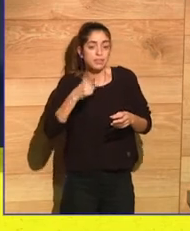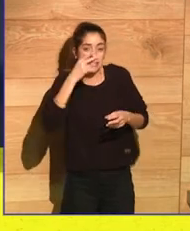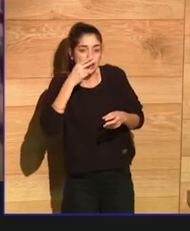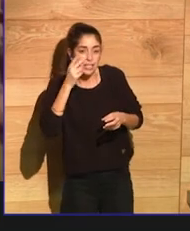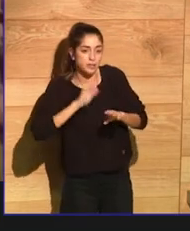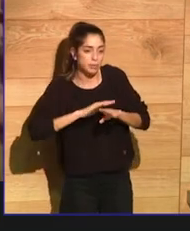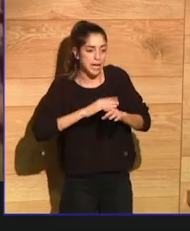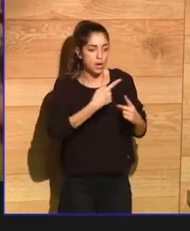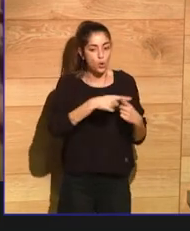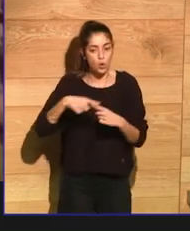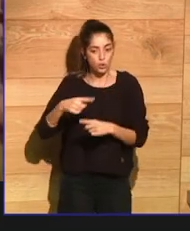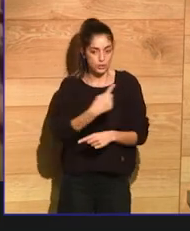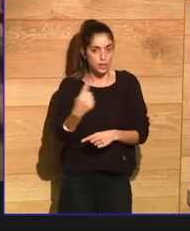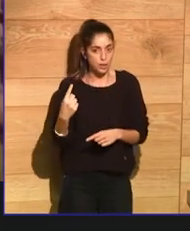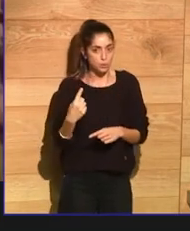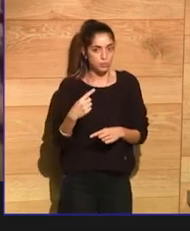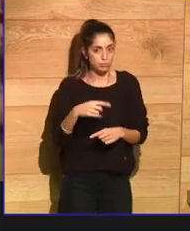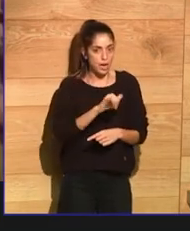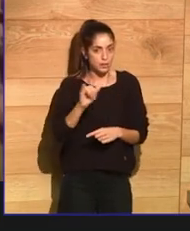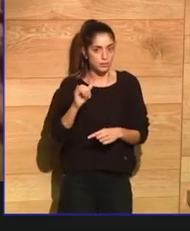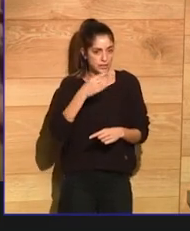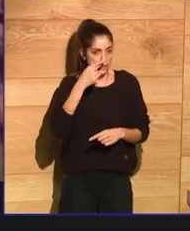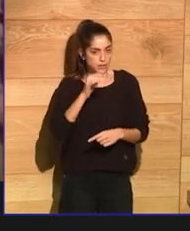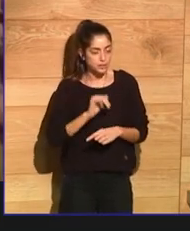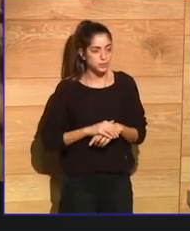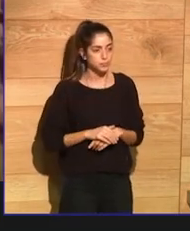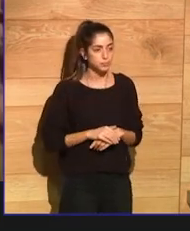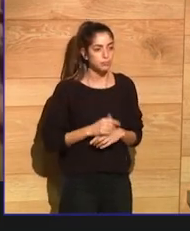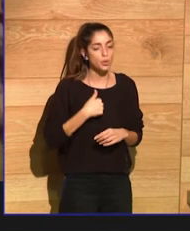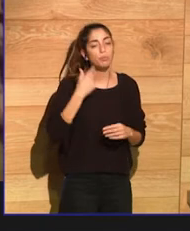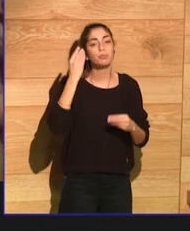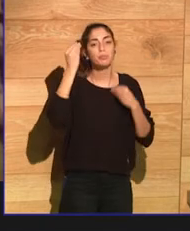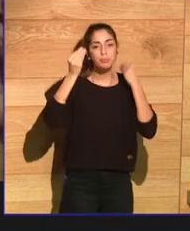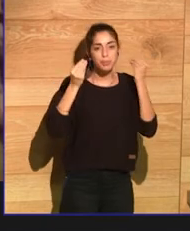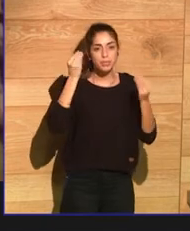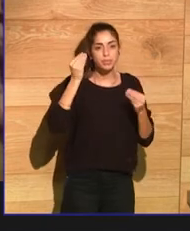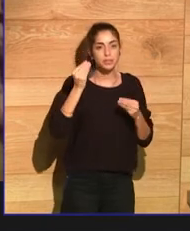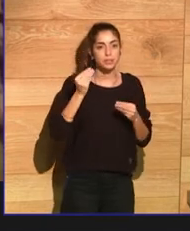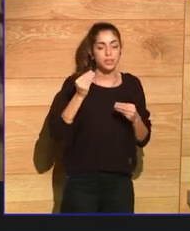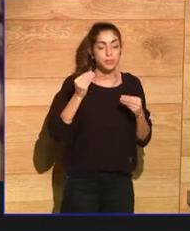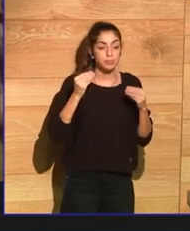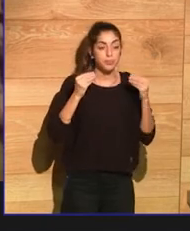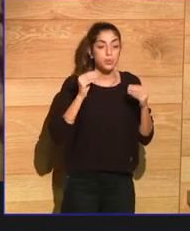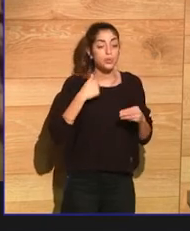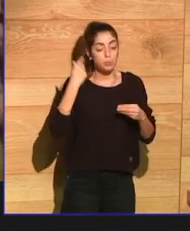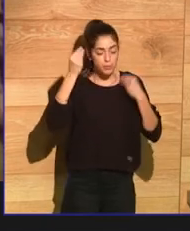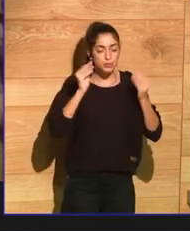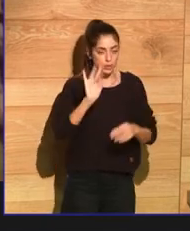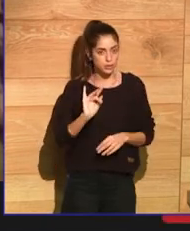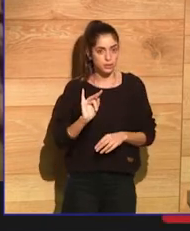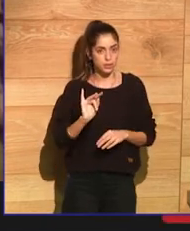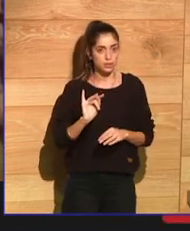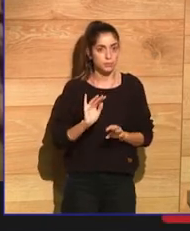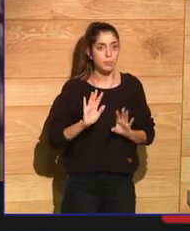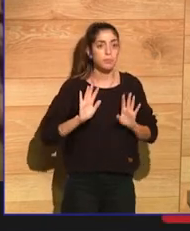grateful for you to be there to depict their stories? I think so. And I think also because they know that because of the nature of what I